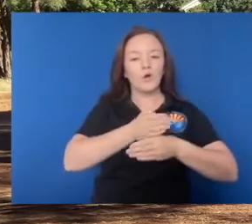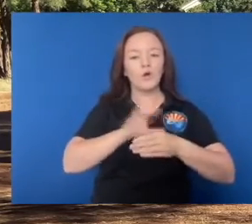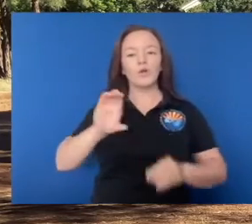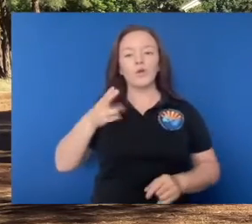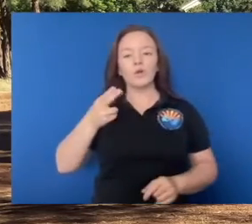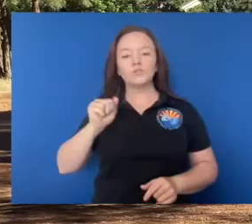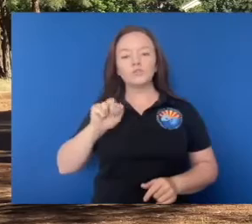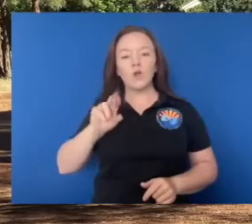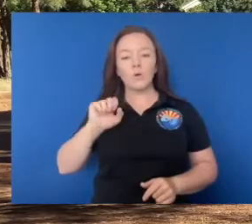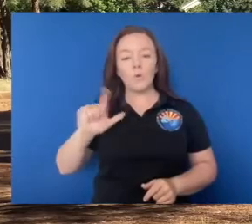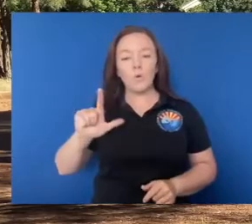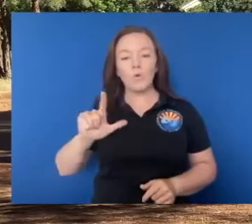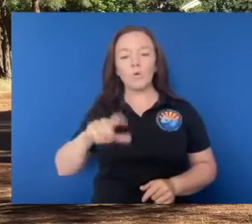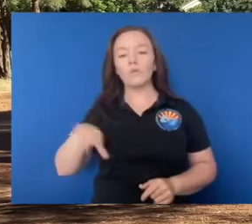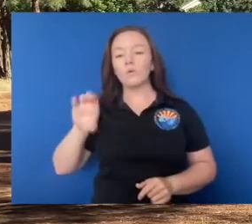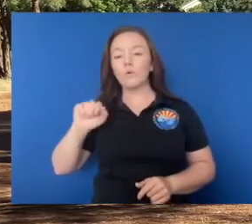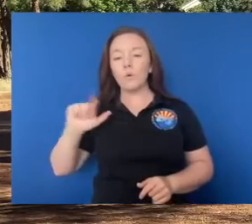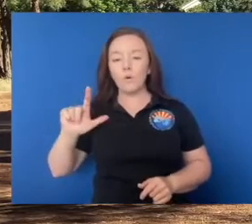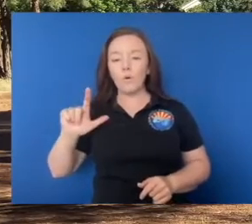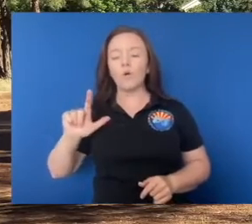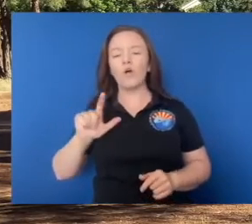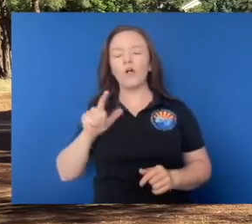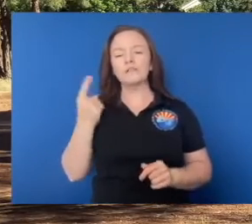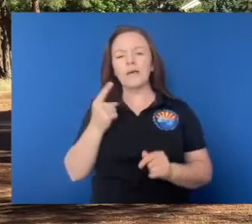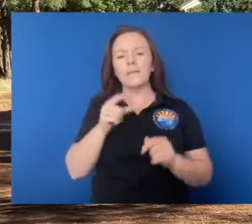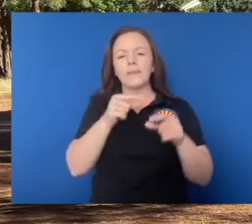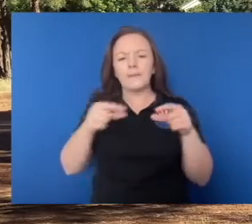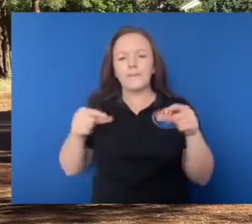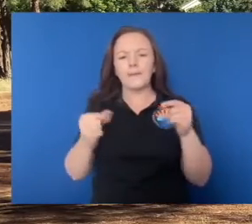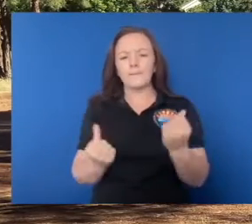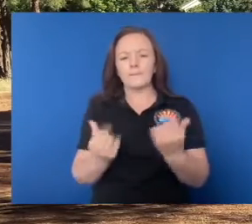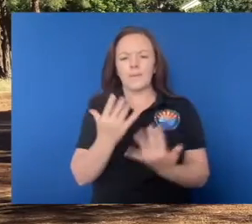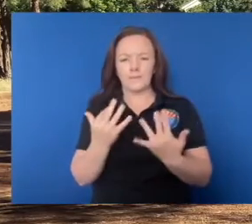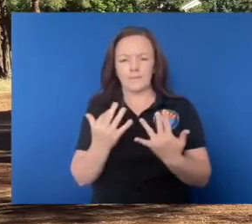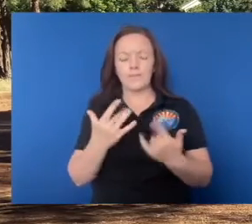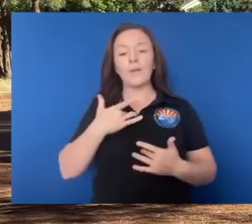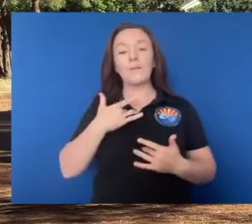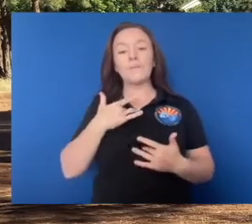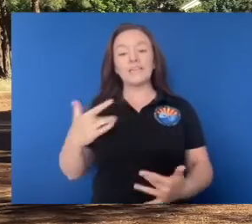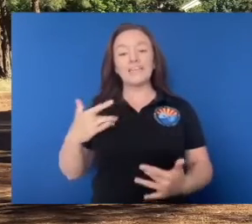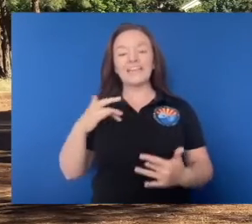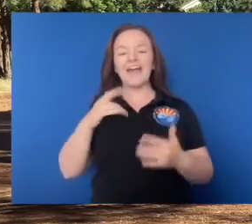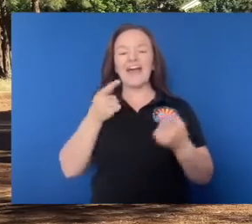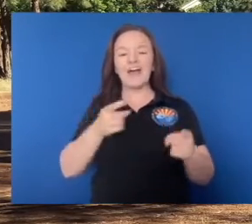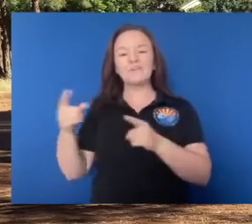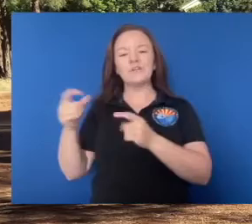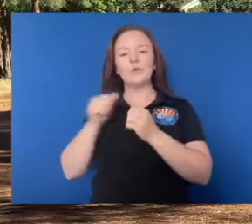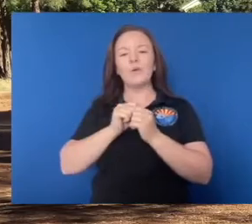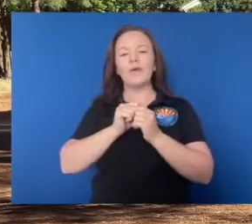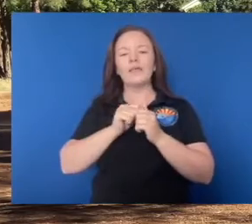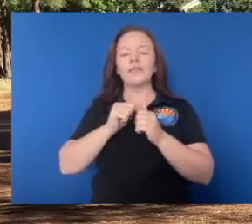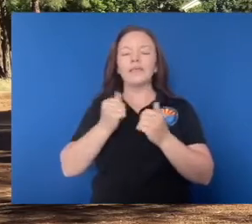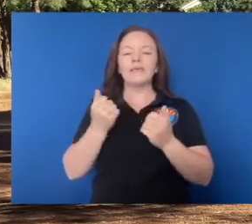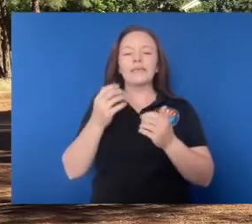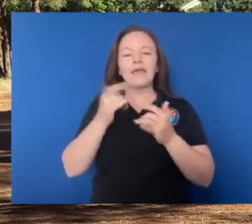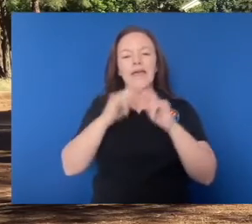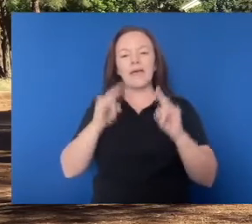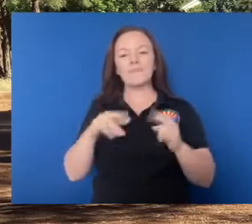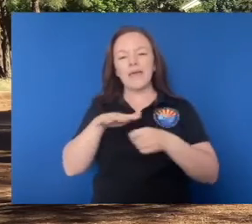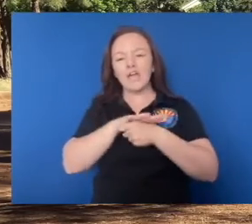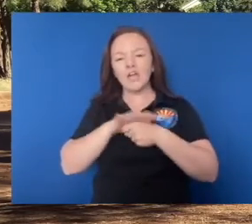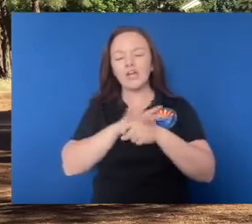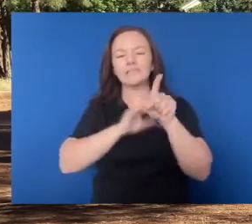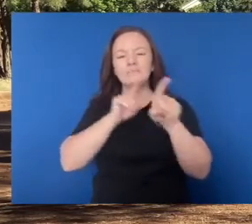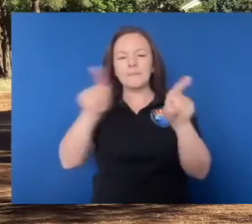coal, some kind of briquettes. And that really applies to dispersed campgrounds, those kind of scattered campgrounds across the forest that, you know,